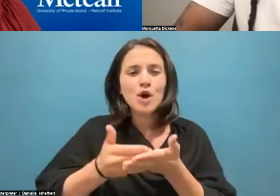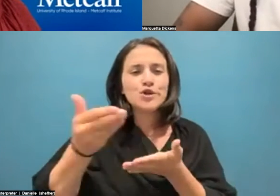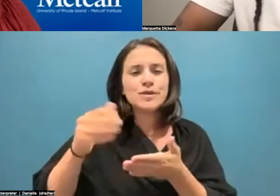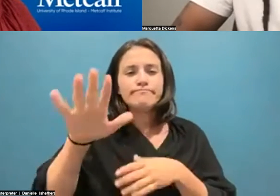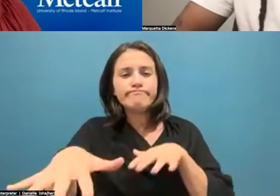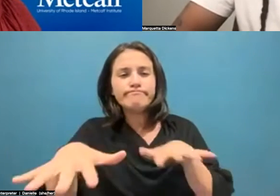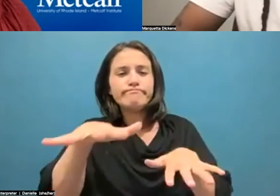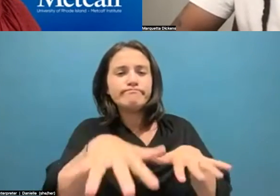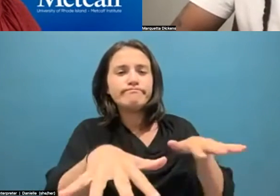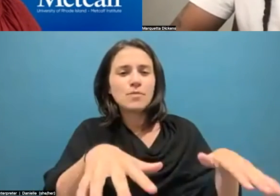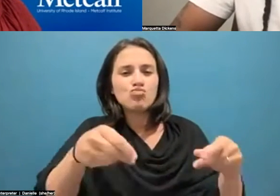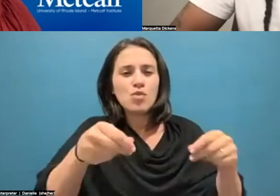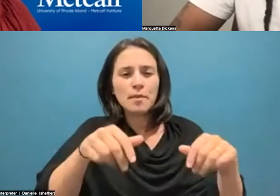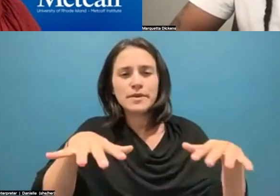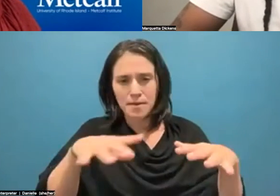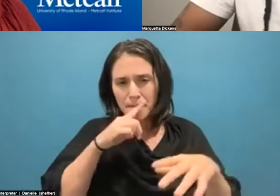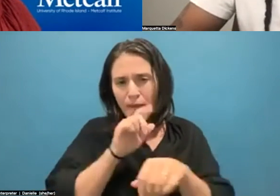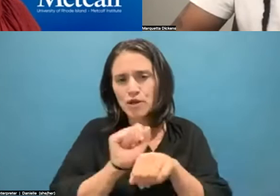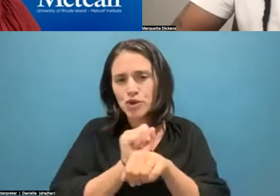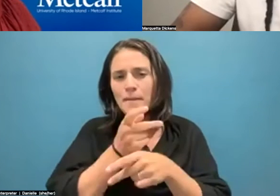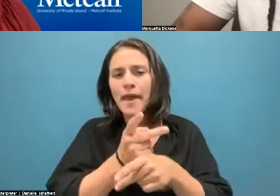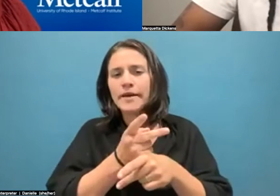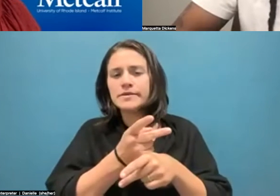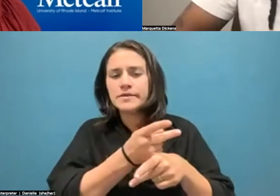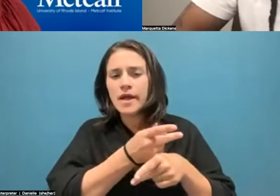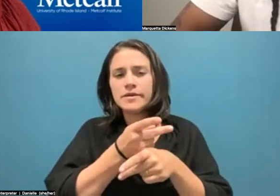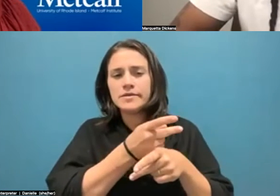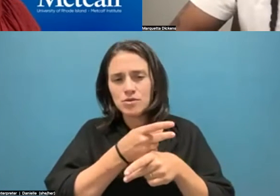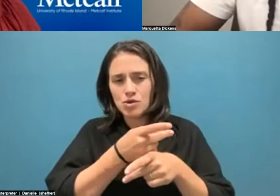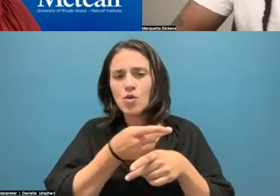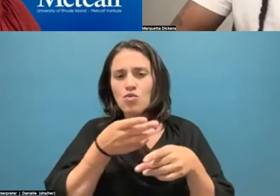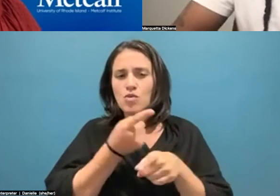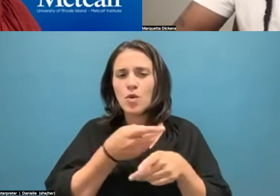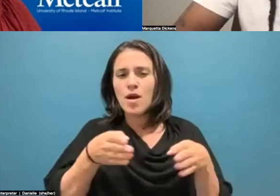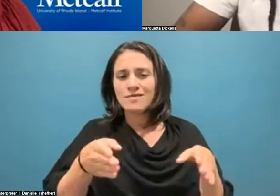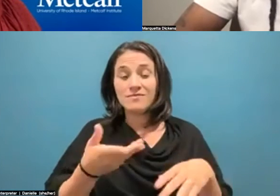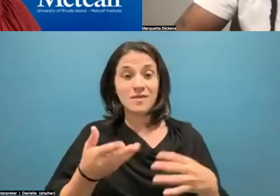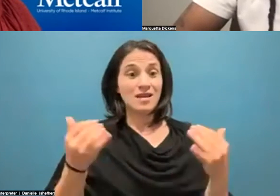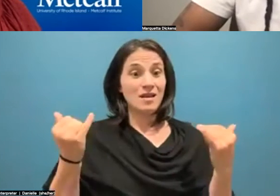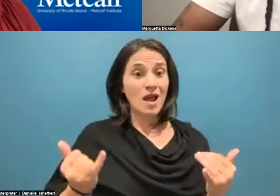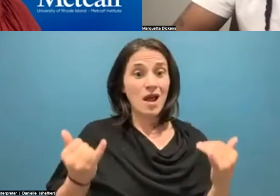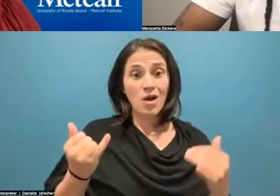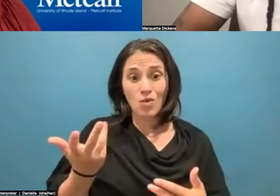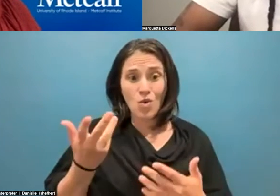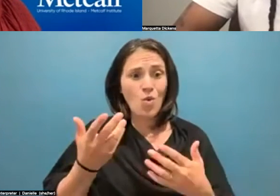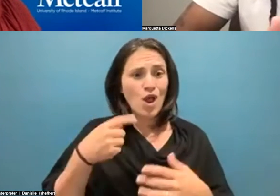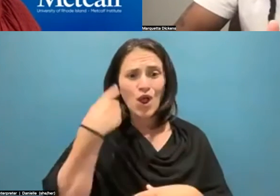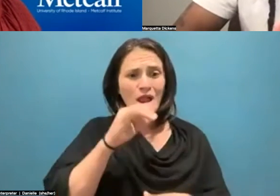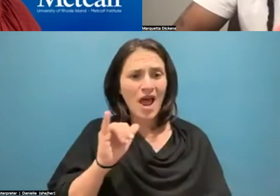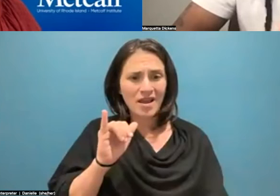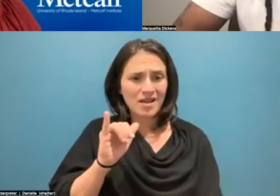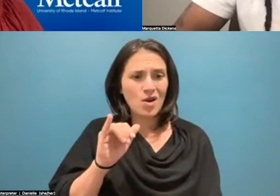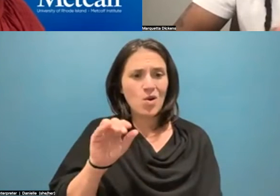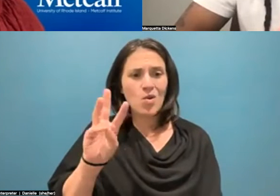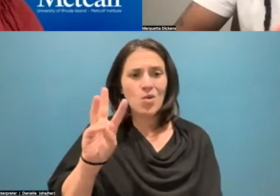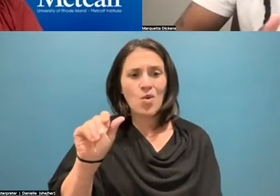maintained, you know, and things like that. And what does water forming look like near in North Carolina? Being able to explore those